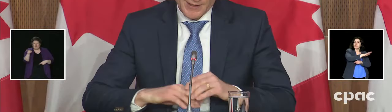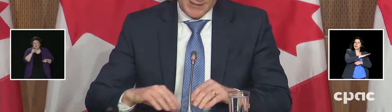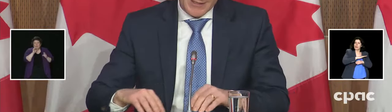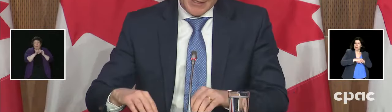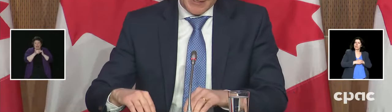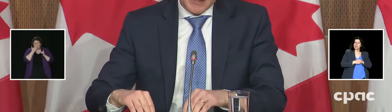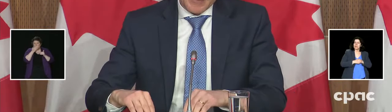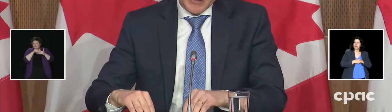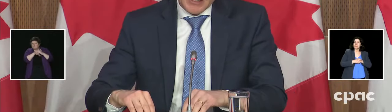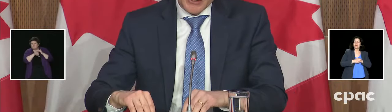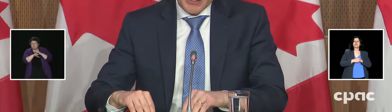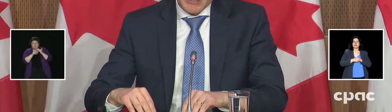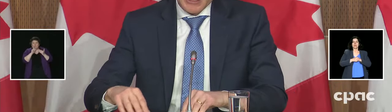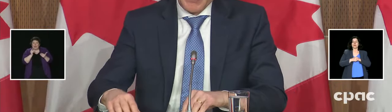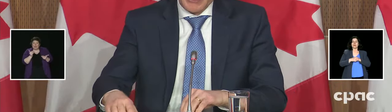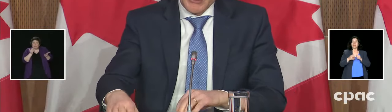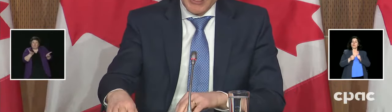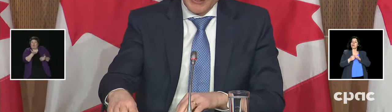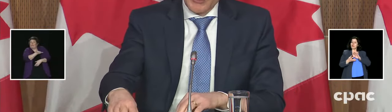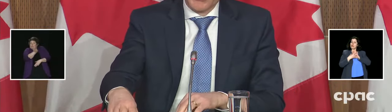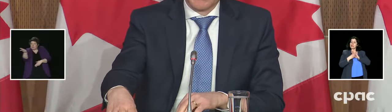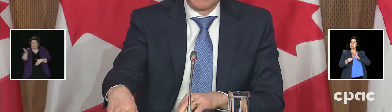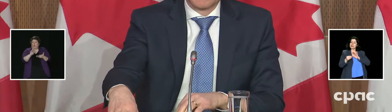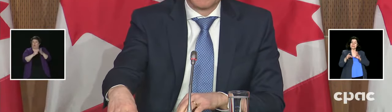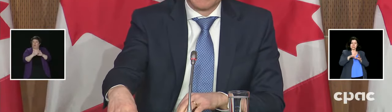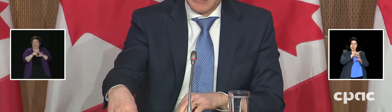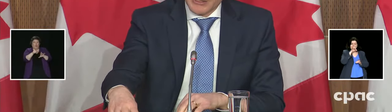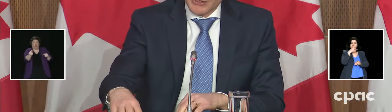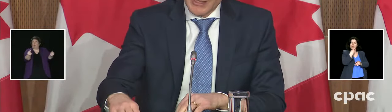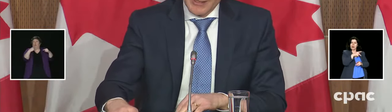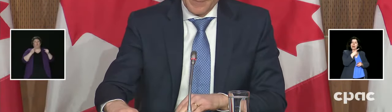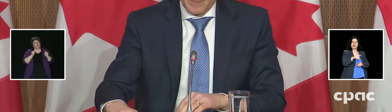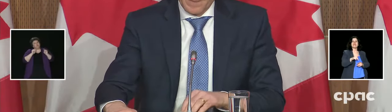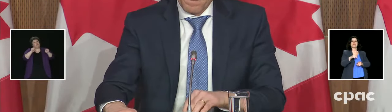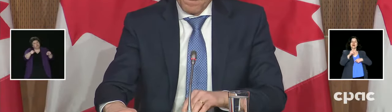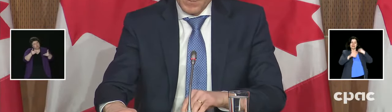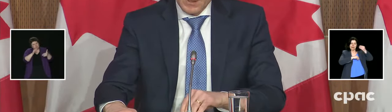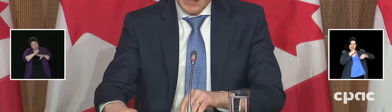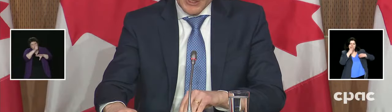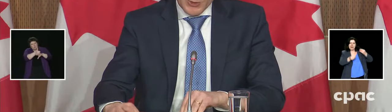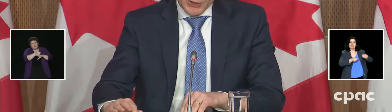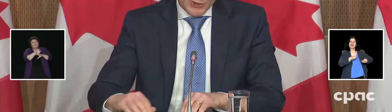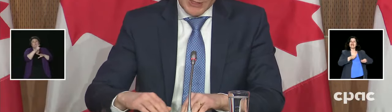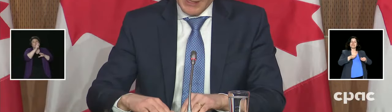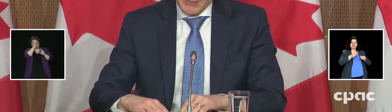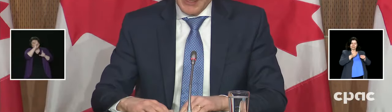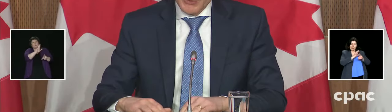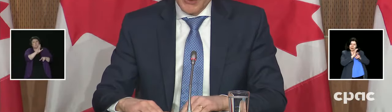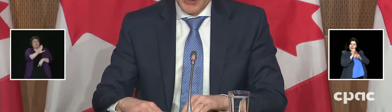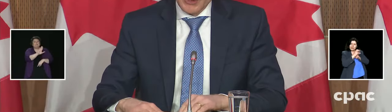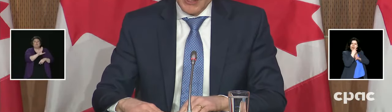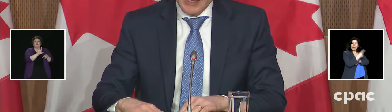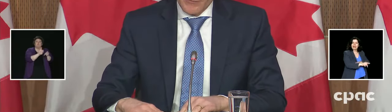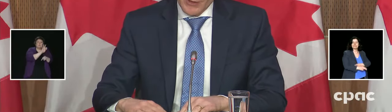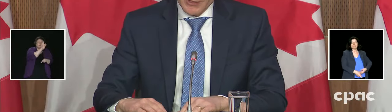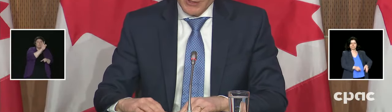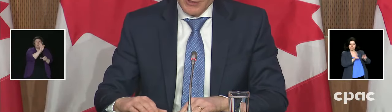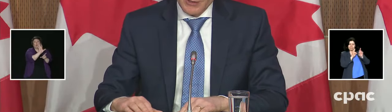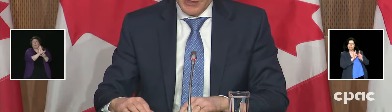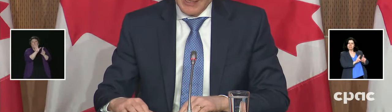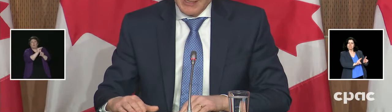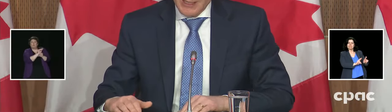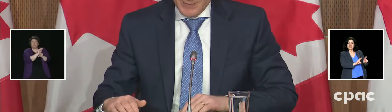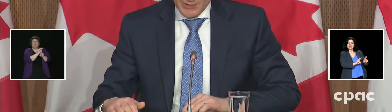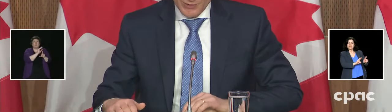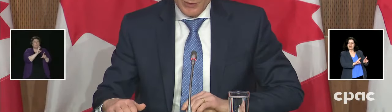integrating our cultural, and traditional knowledge models, and that they are just and respectful, without the influence